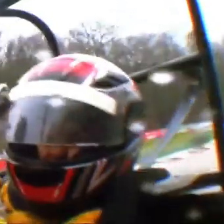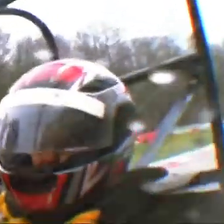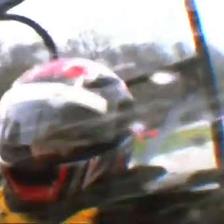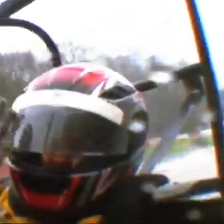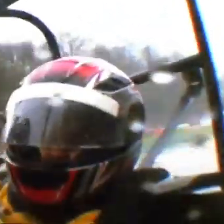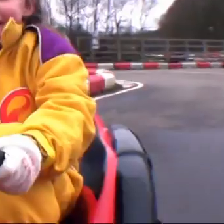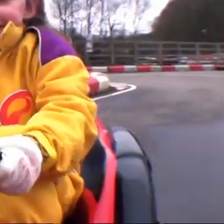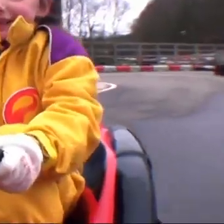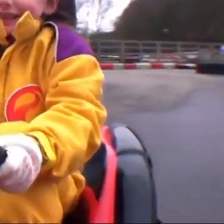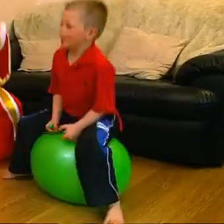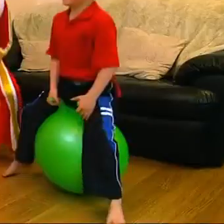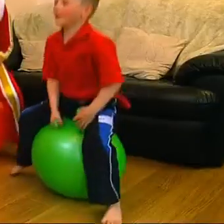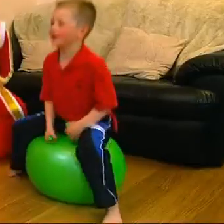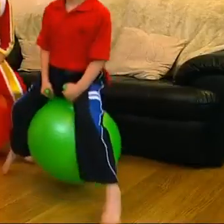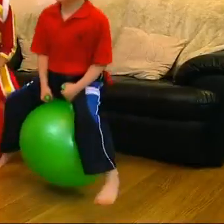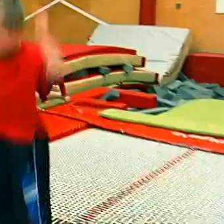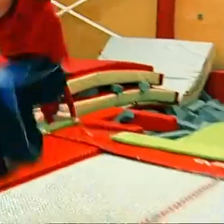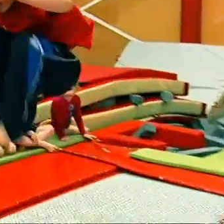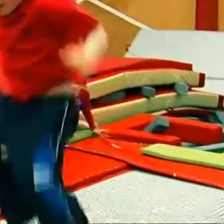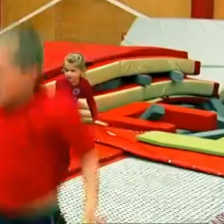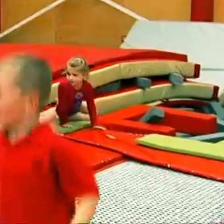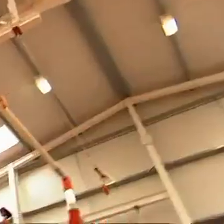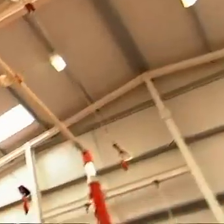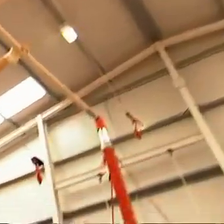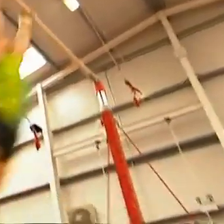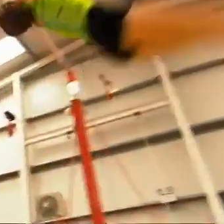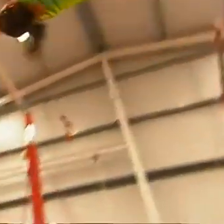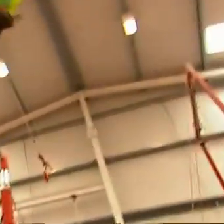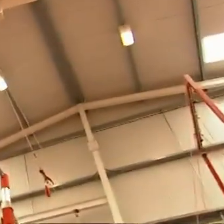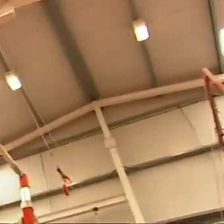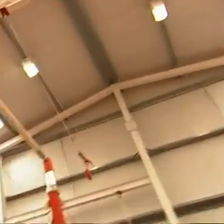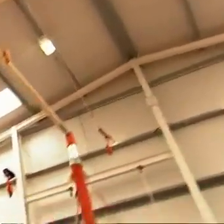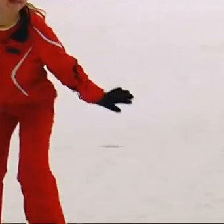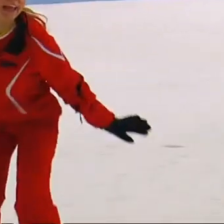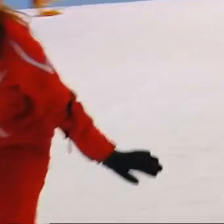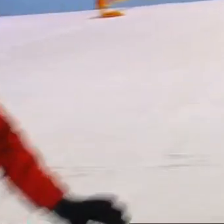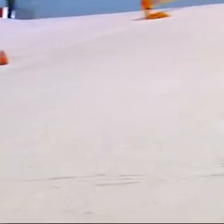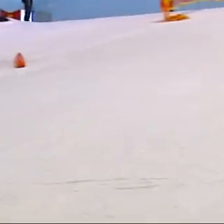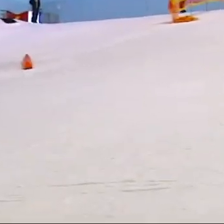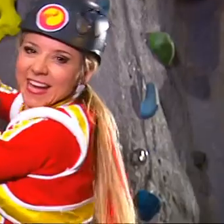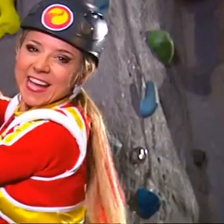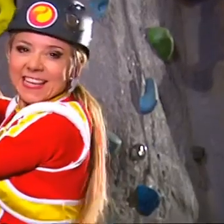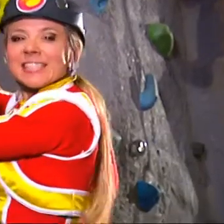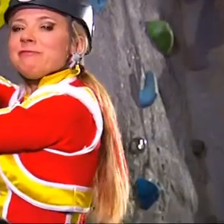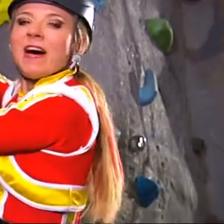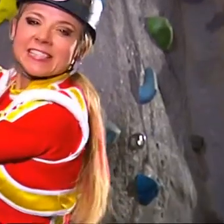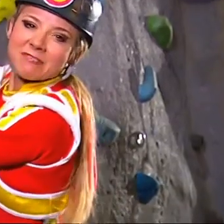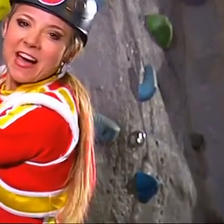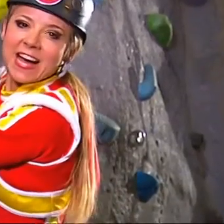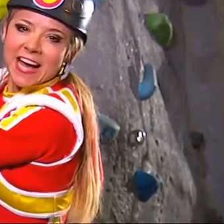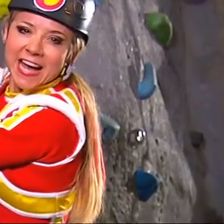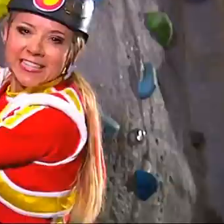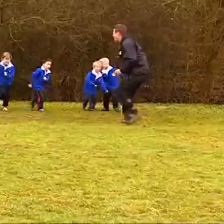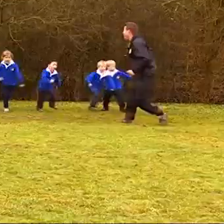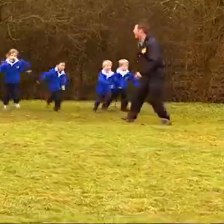Whizzy Mighty Bouncy Mighty Impressive And Mighty Fun It's Mighty